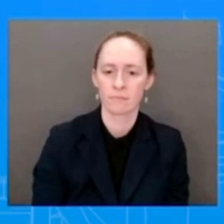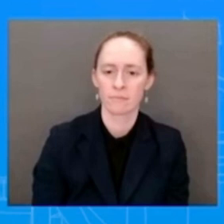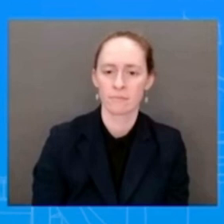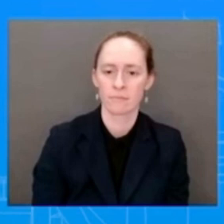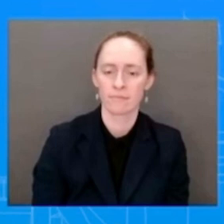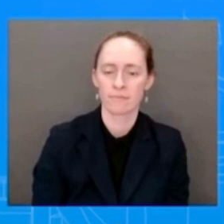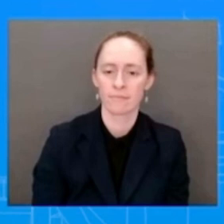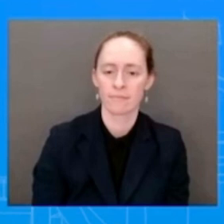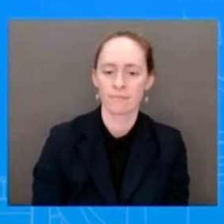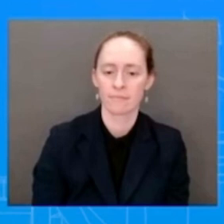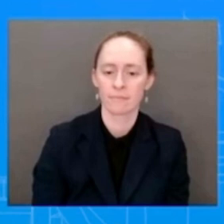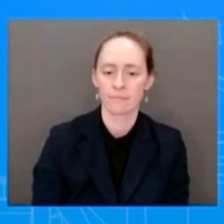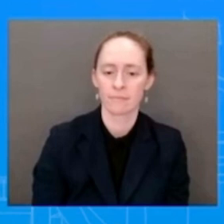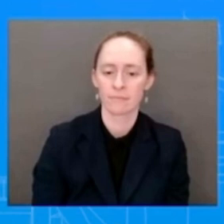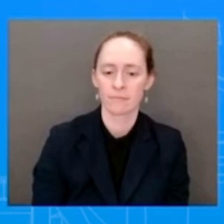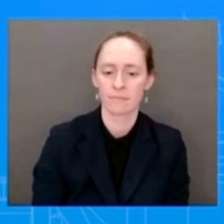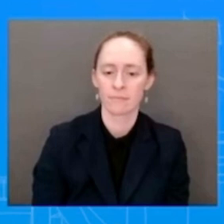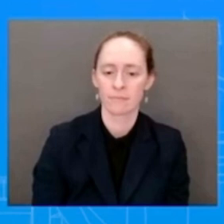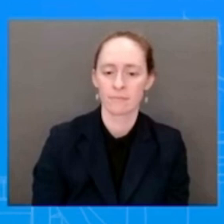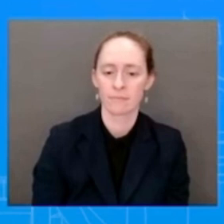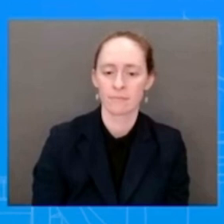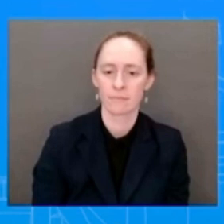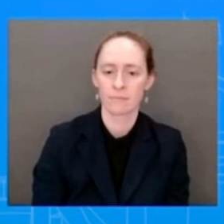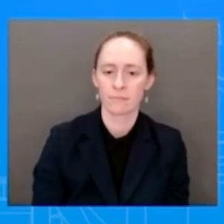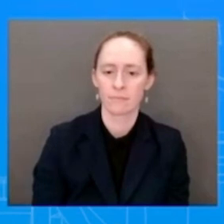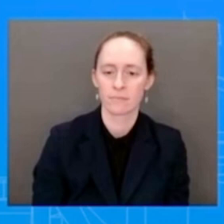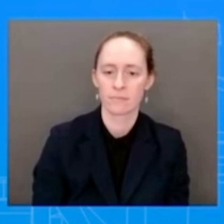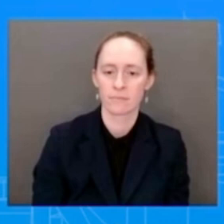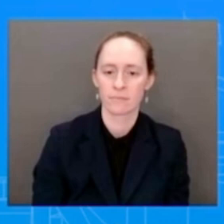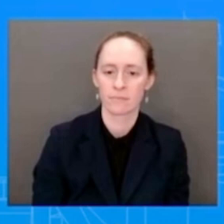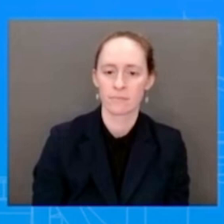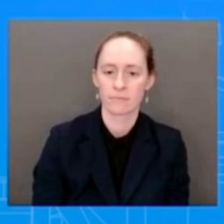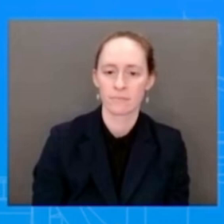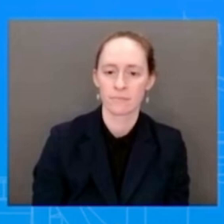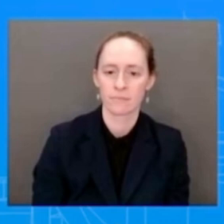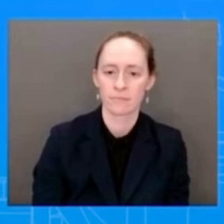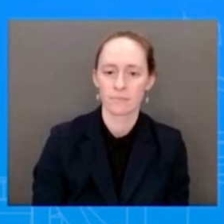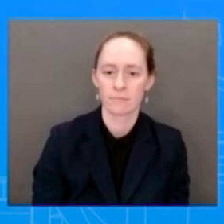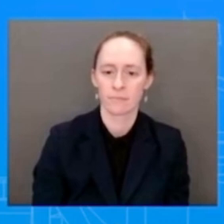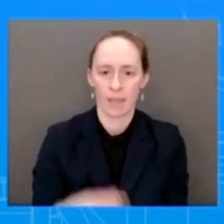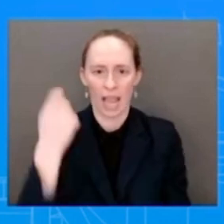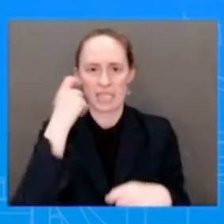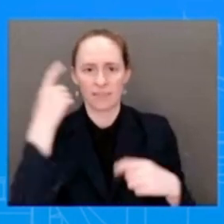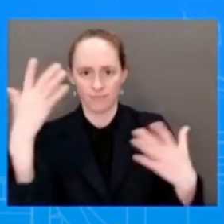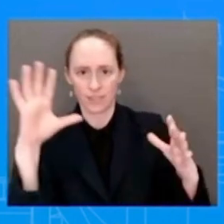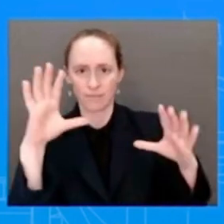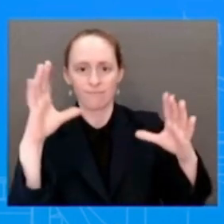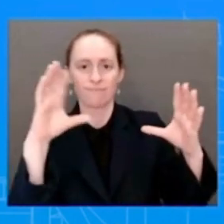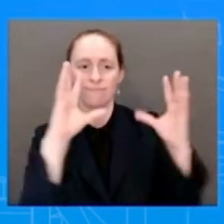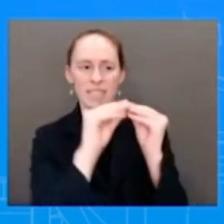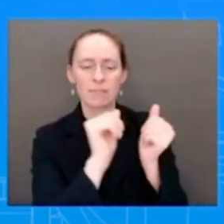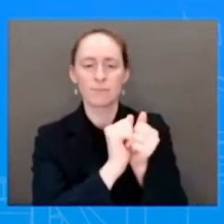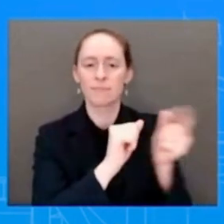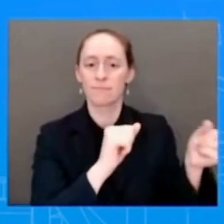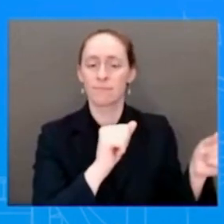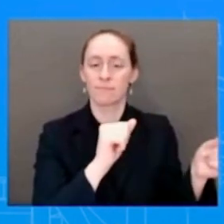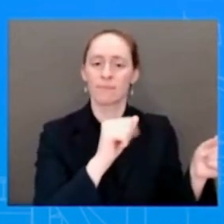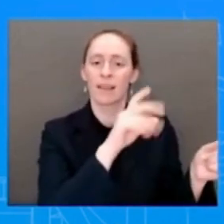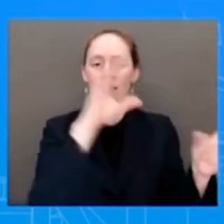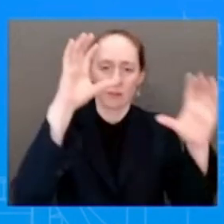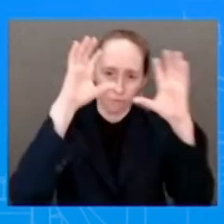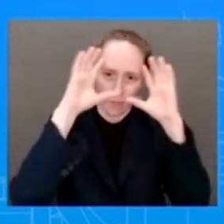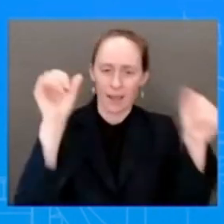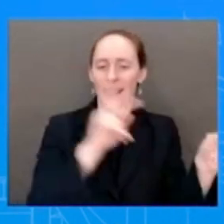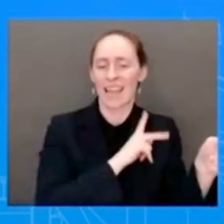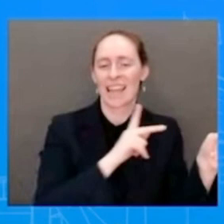with the King of Jordan. What role does the White House hope that Jordan can play in re-escalation of the violence between the Israelis and the